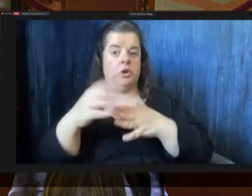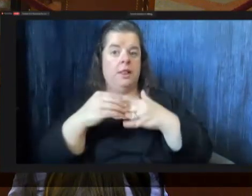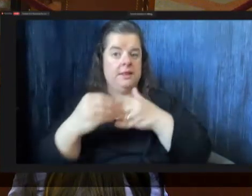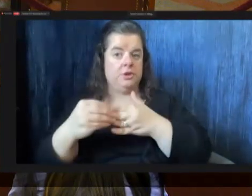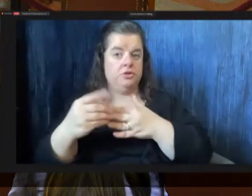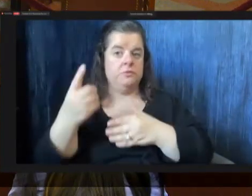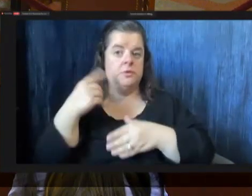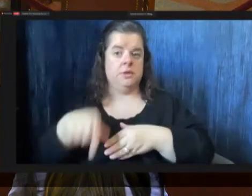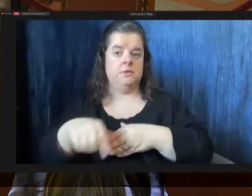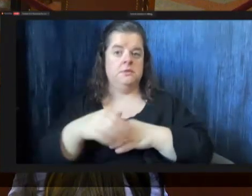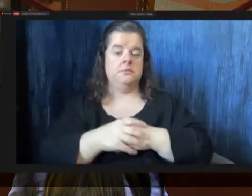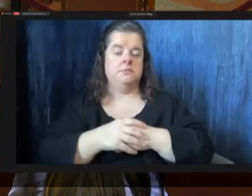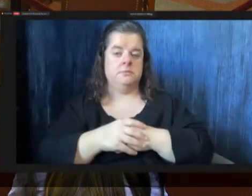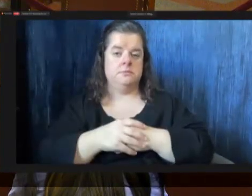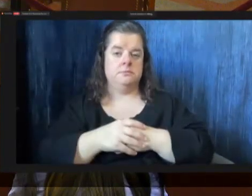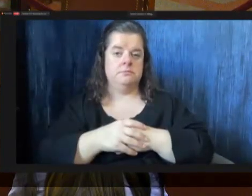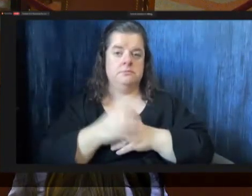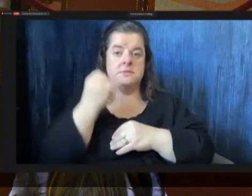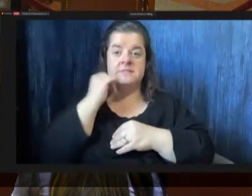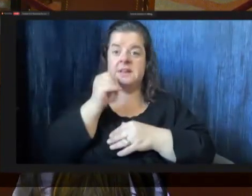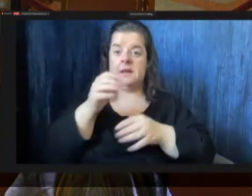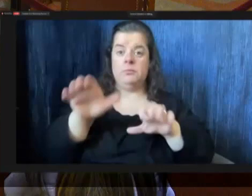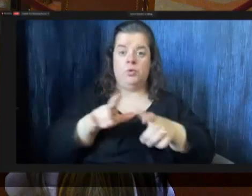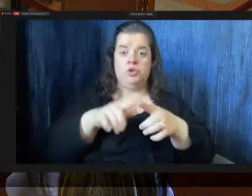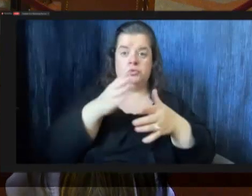if not motion to adjourn